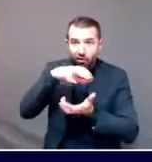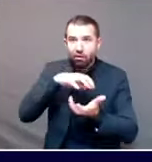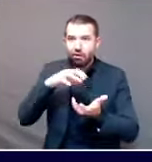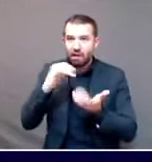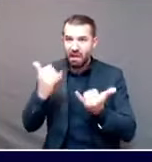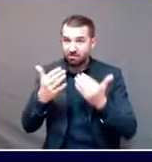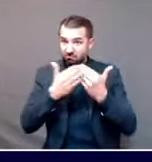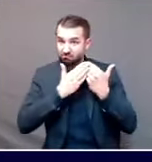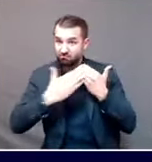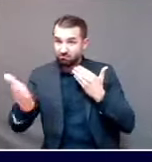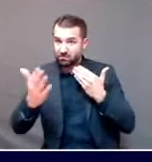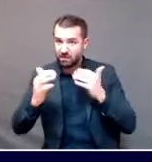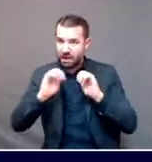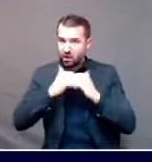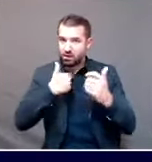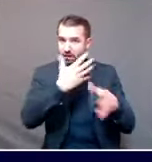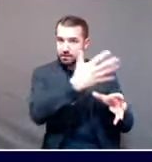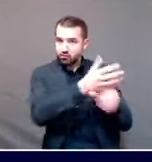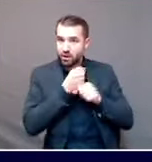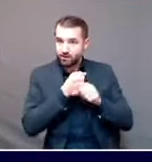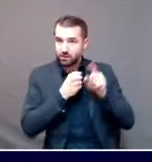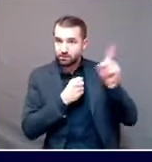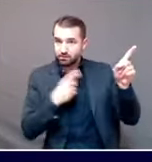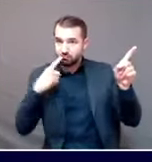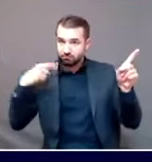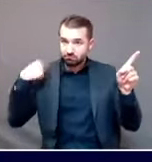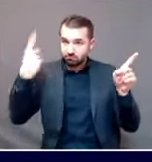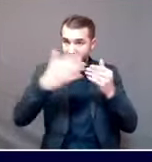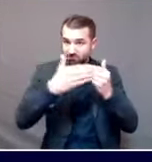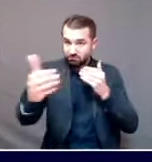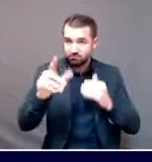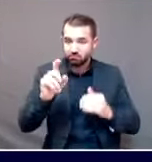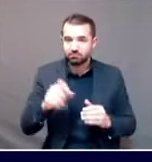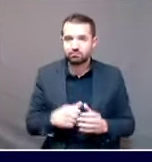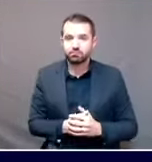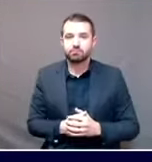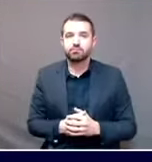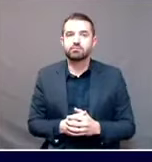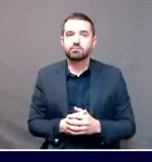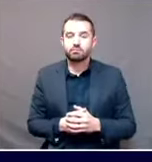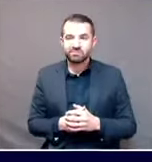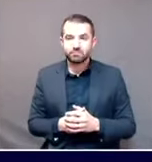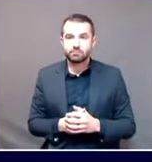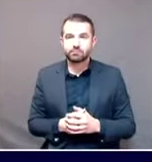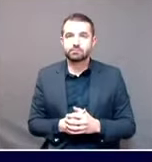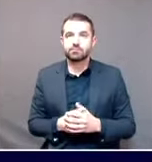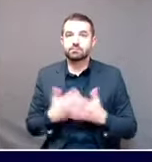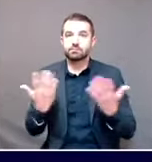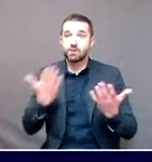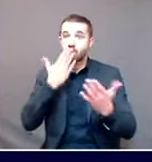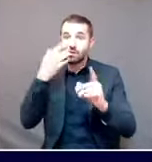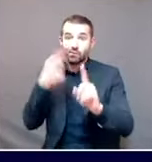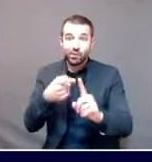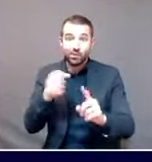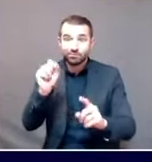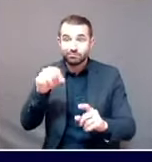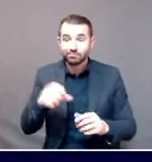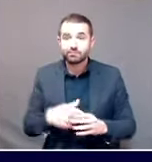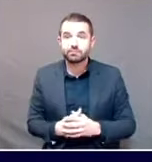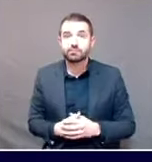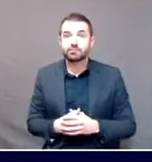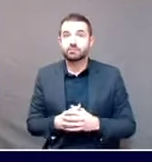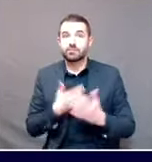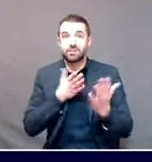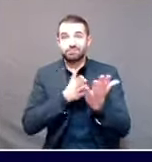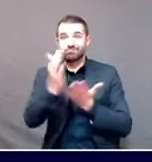your finger on it. mean, a lot of this process is about transparency and trust. I think the way that we ensure it is by asking hard